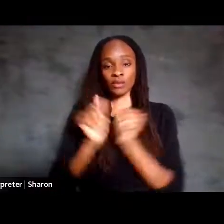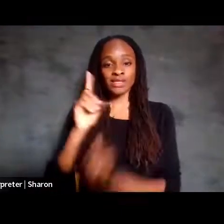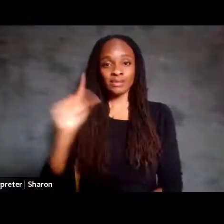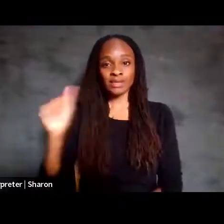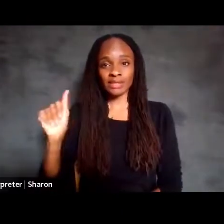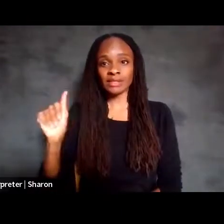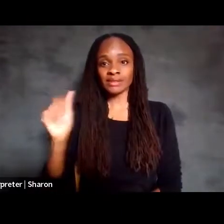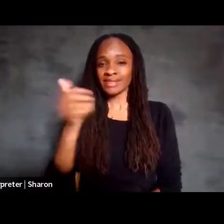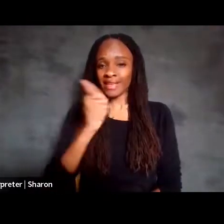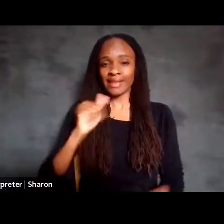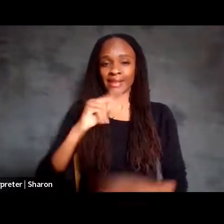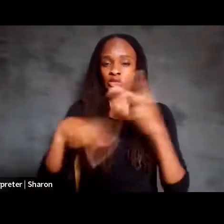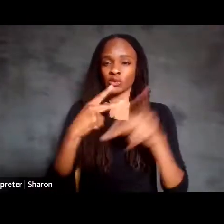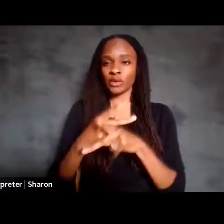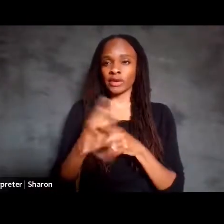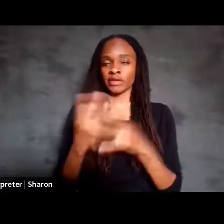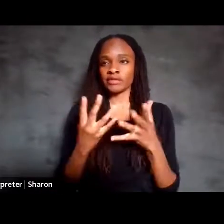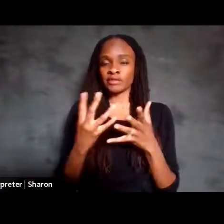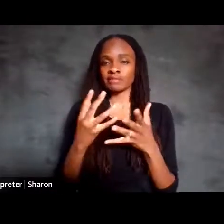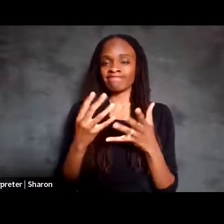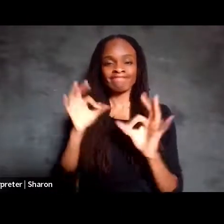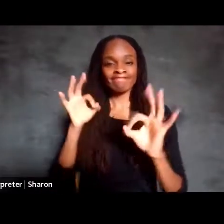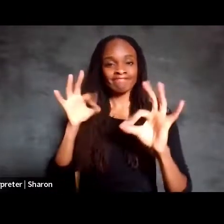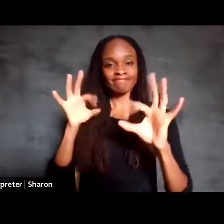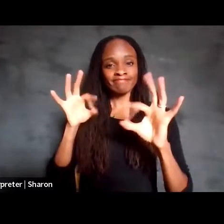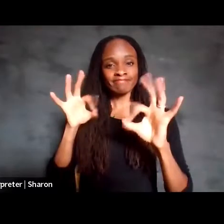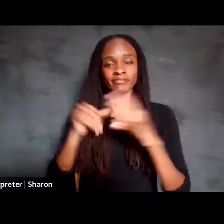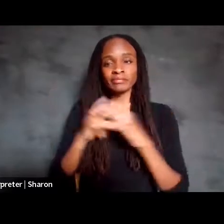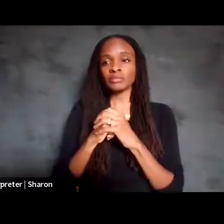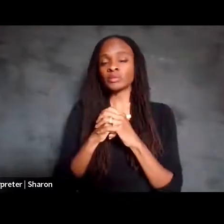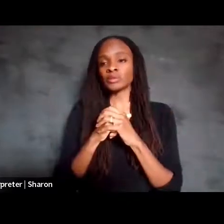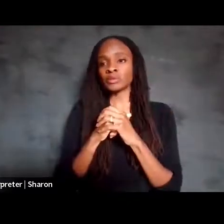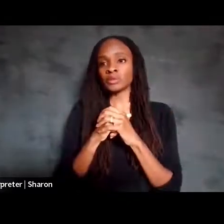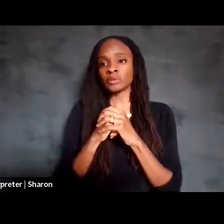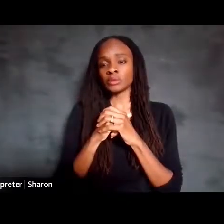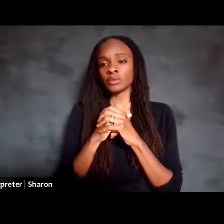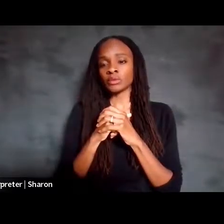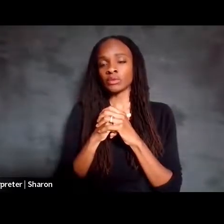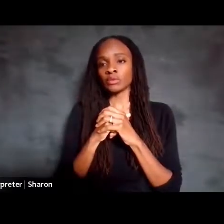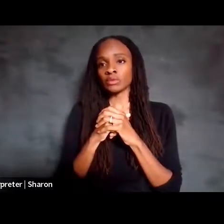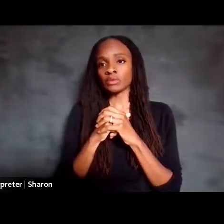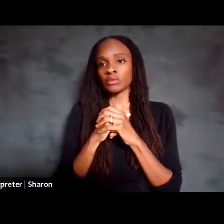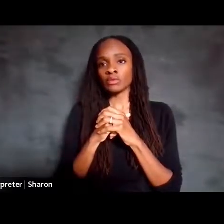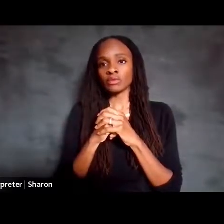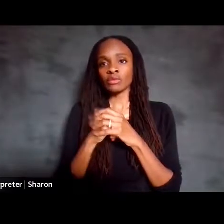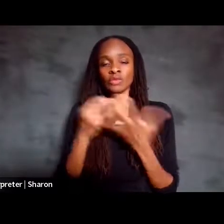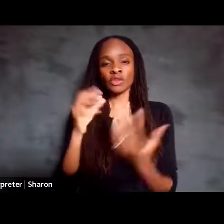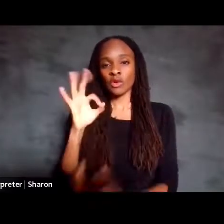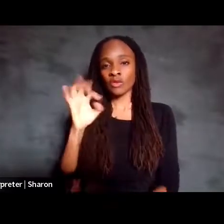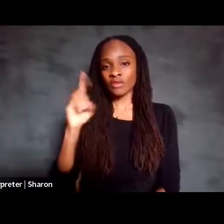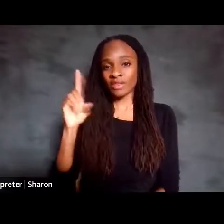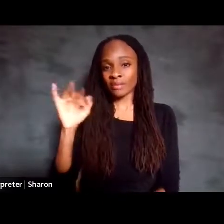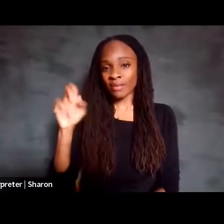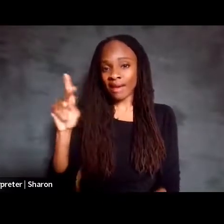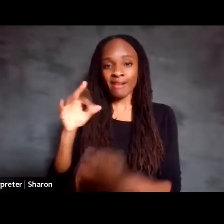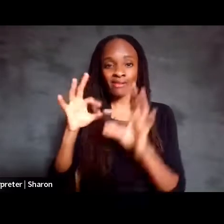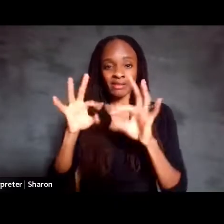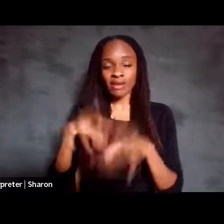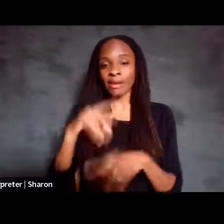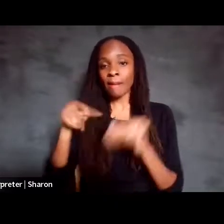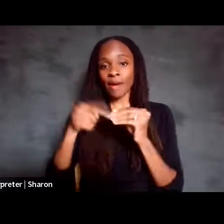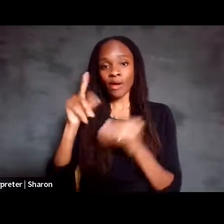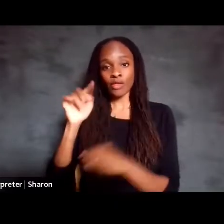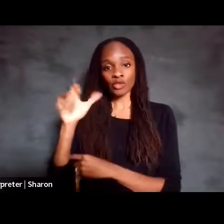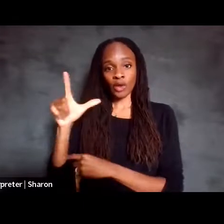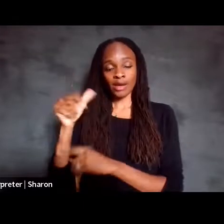any sort of input and feedback about the trial itself is